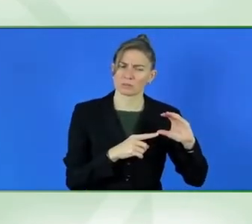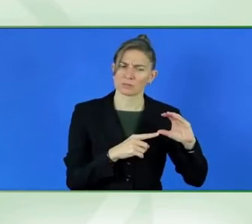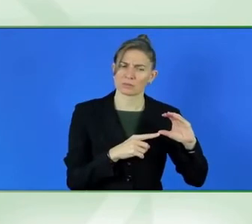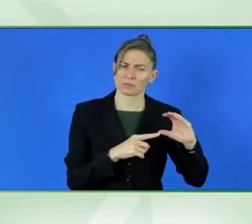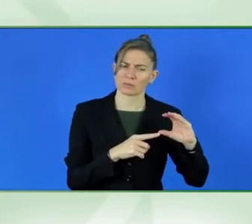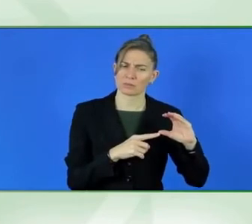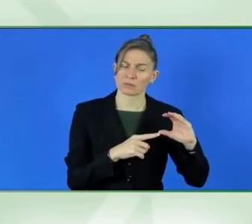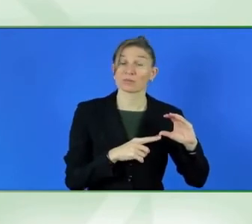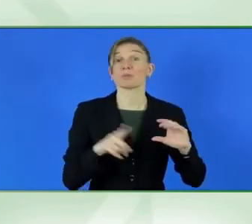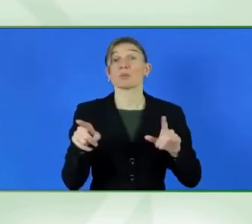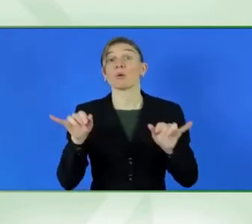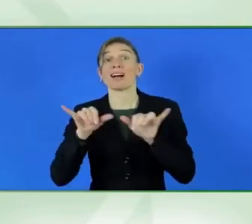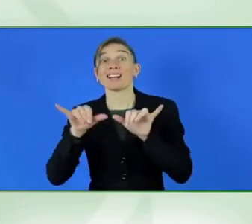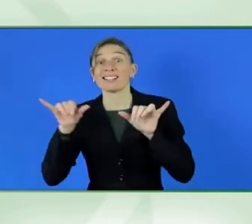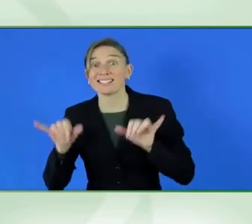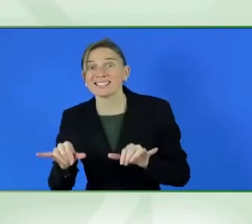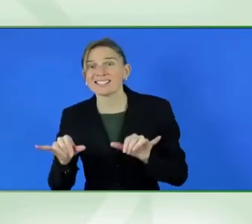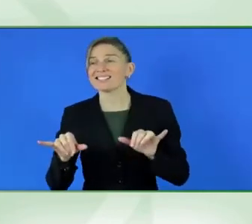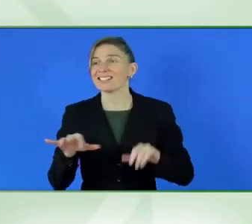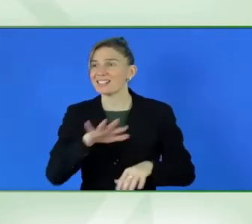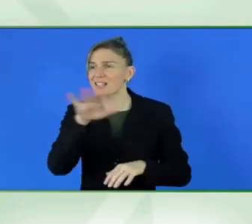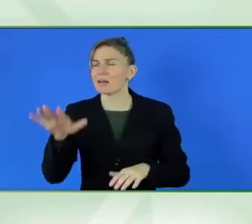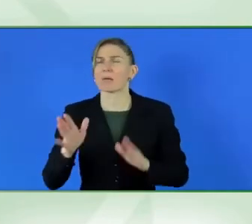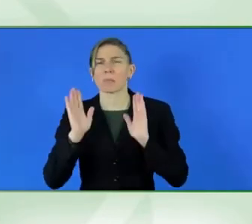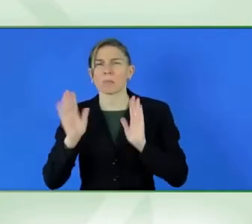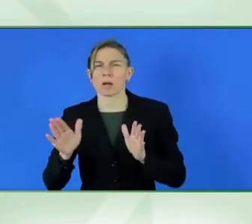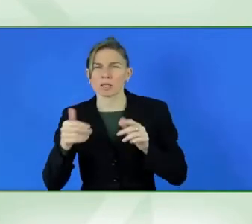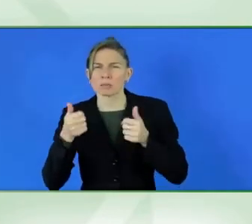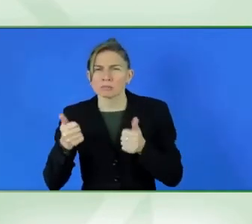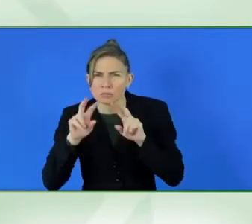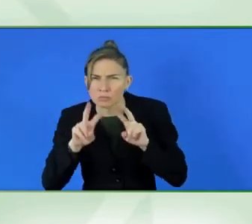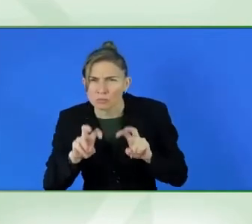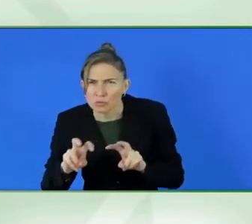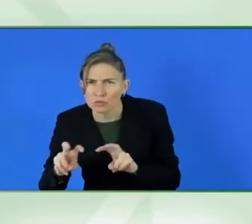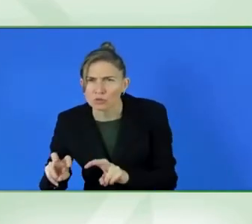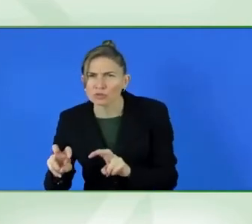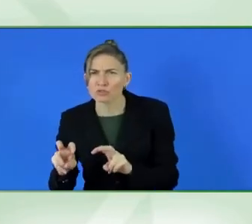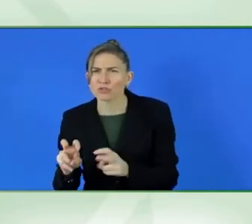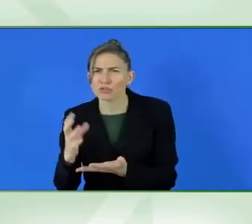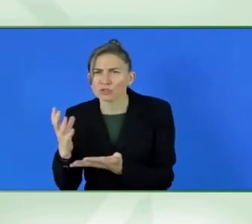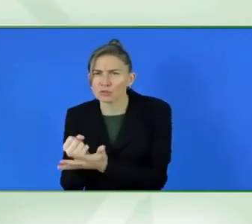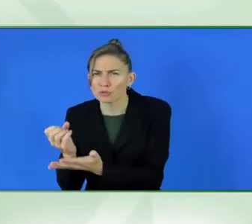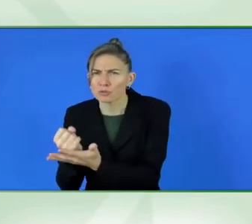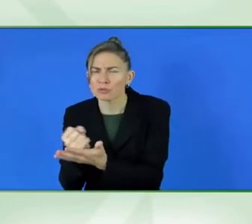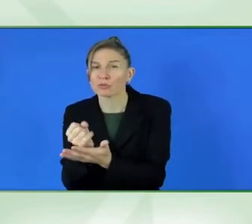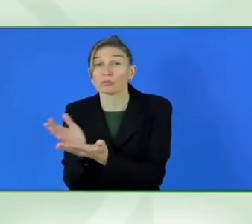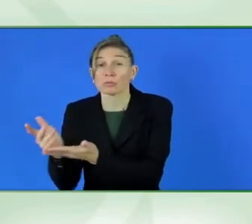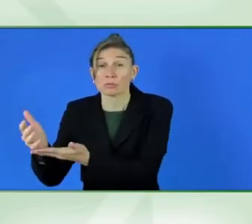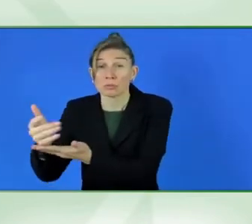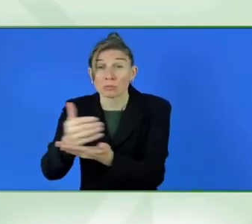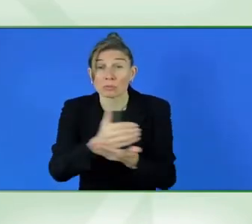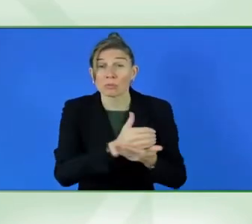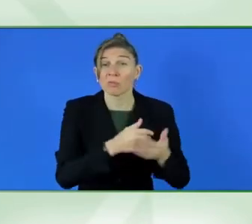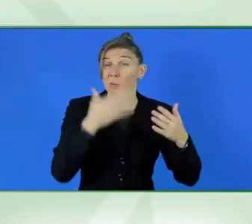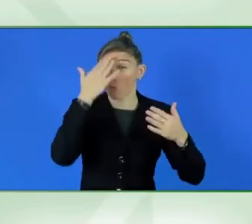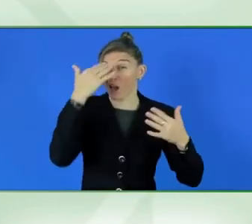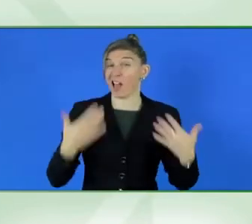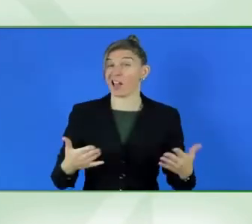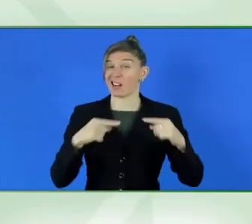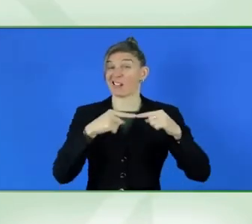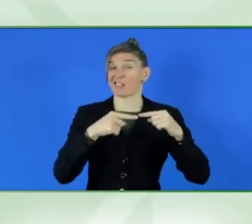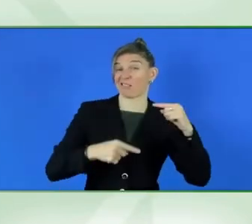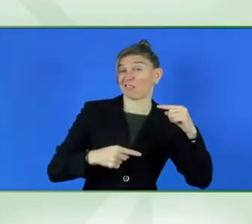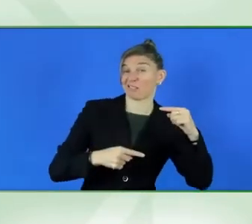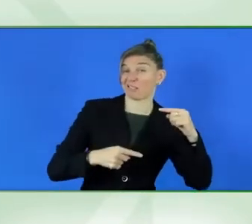that can help in that, first of all. The, the, the point would be